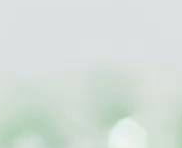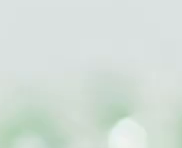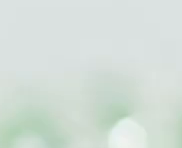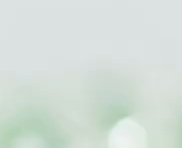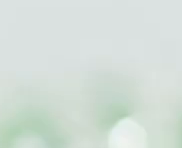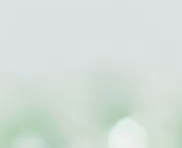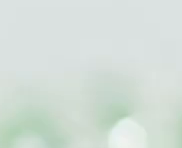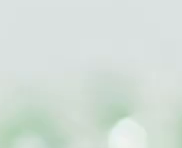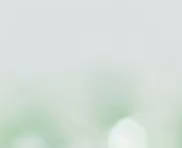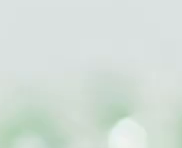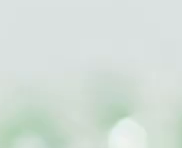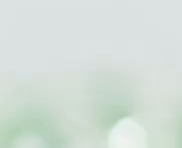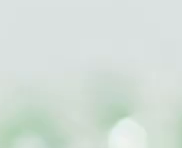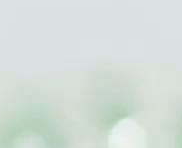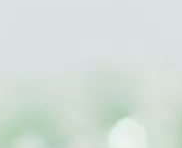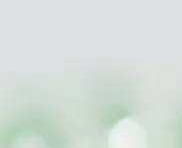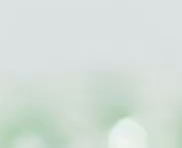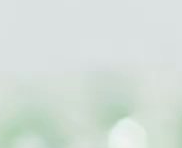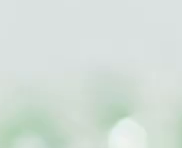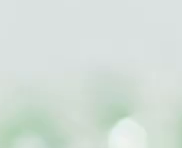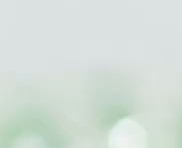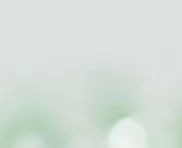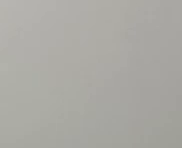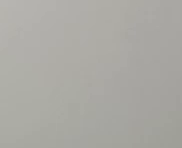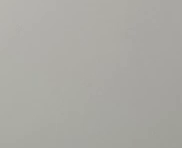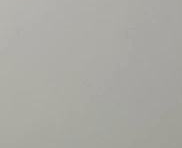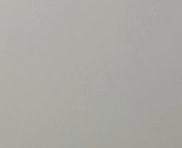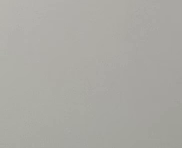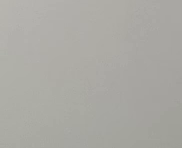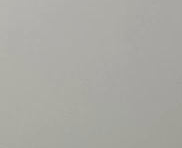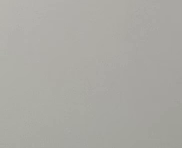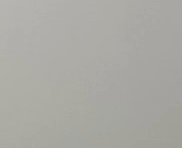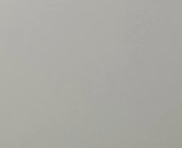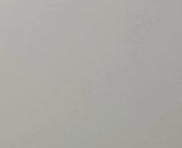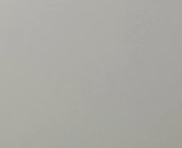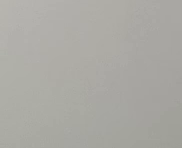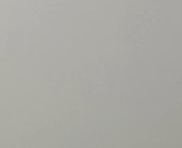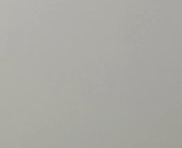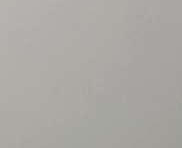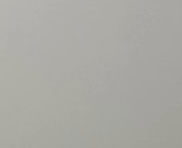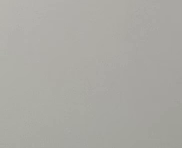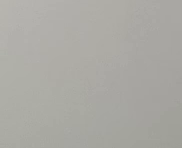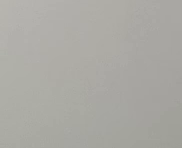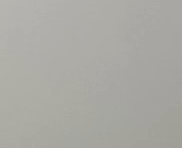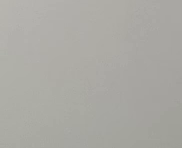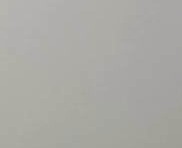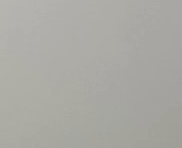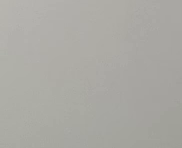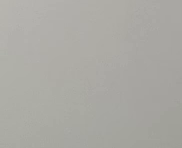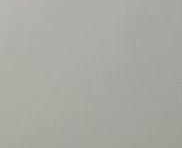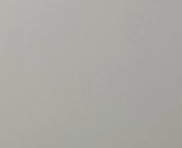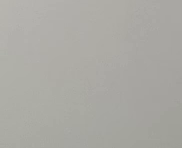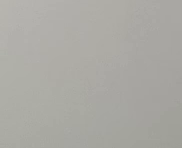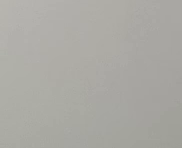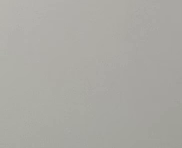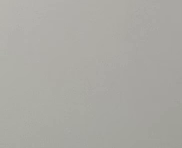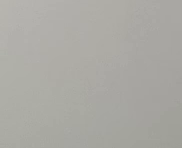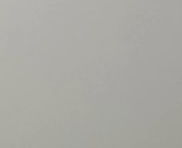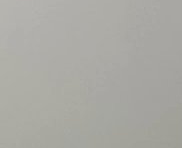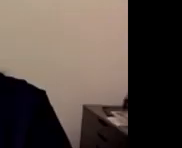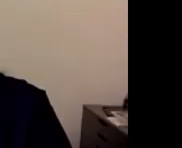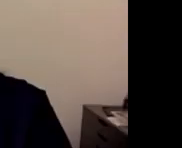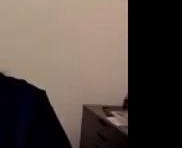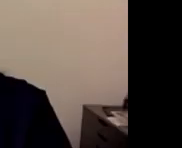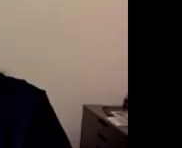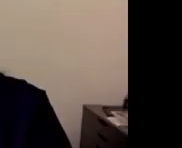candies, and they're spilled neatly on the floor. And viewers are able to take a piece of this candy when visiting the space in person.